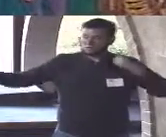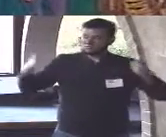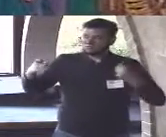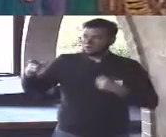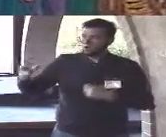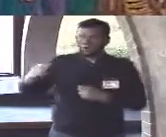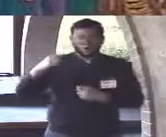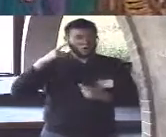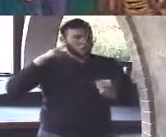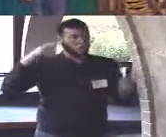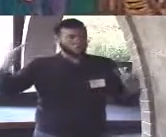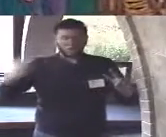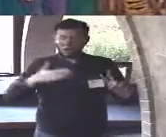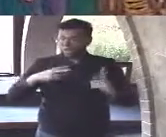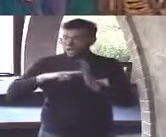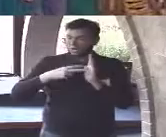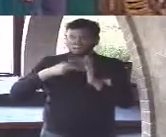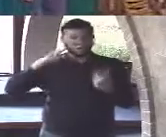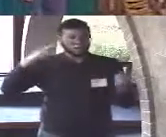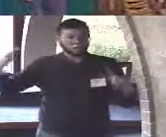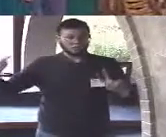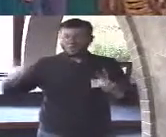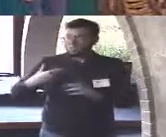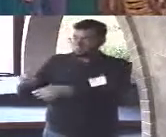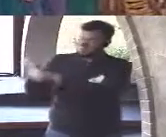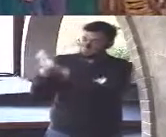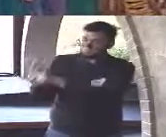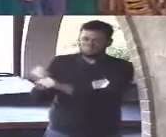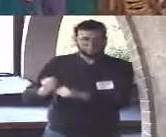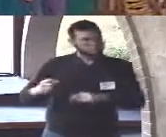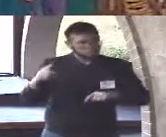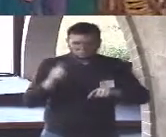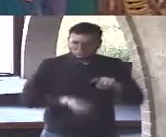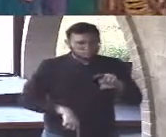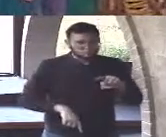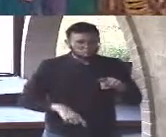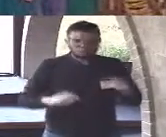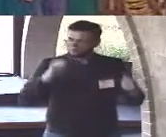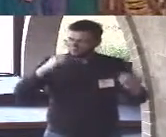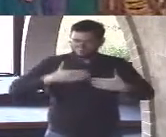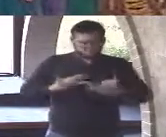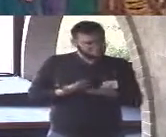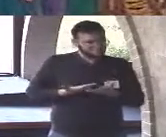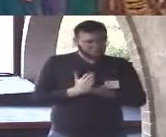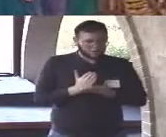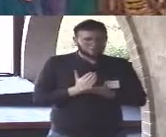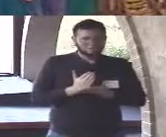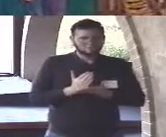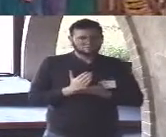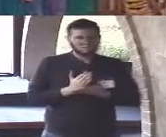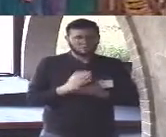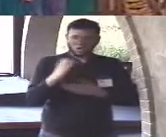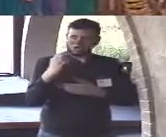a scribbler maybe a curator but not an author